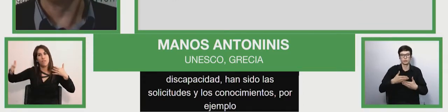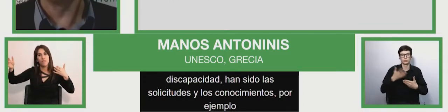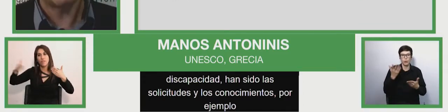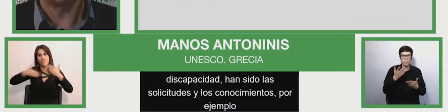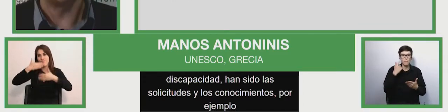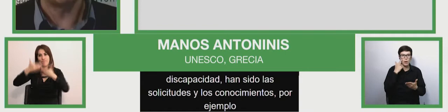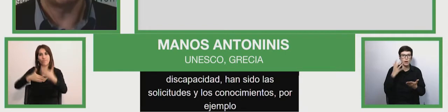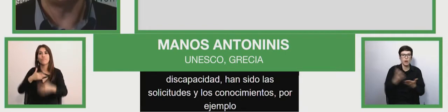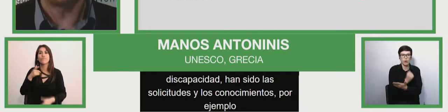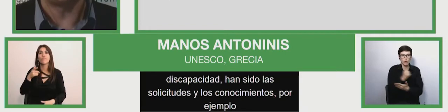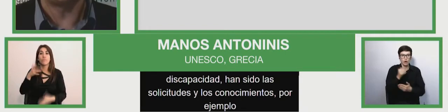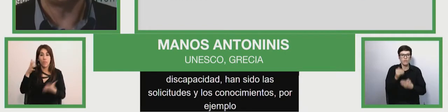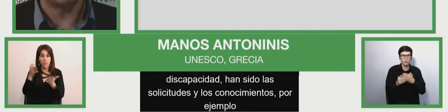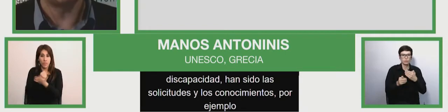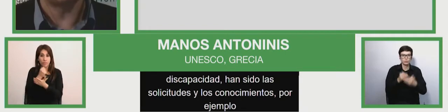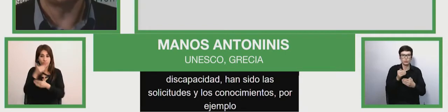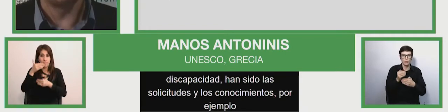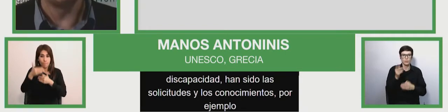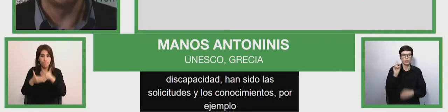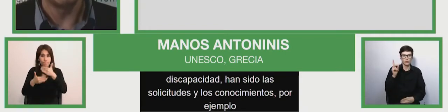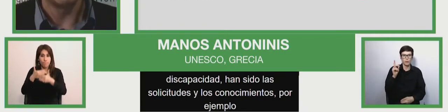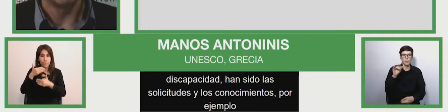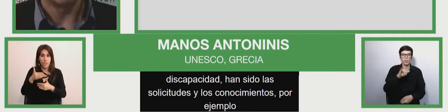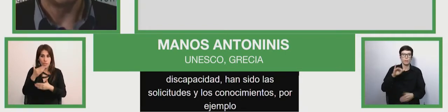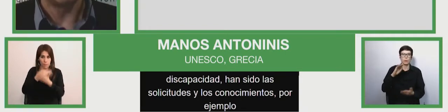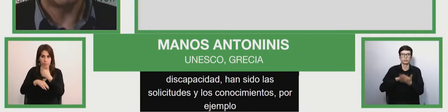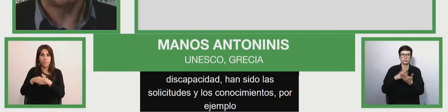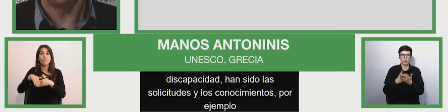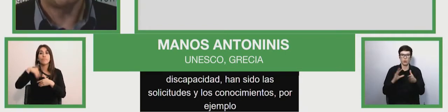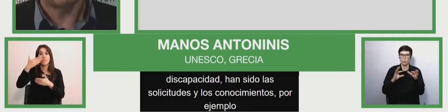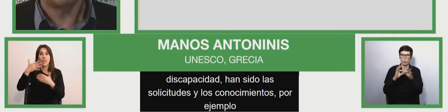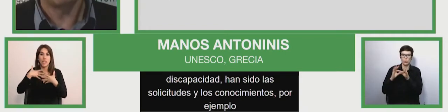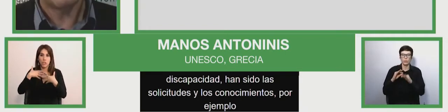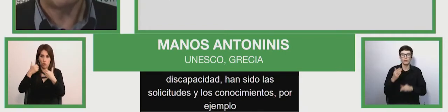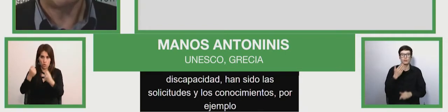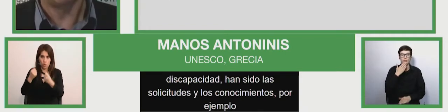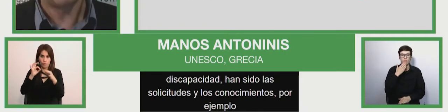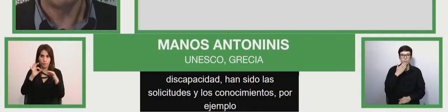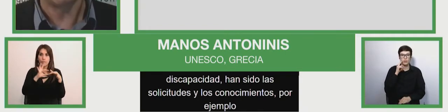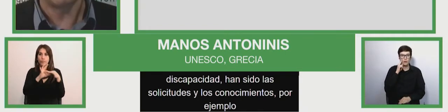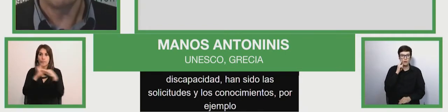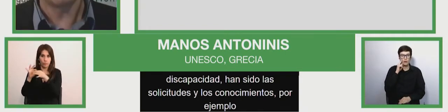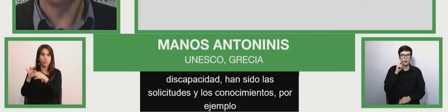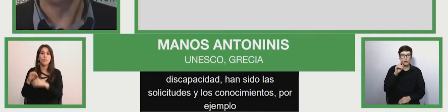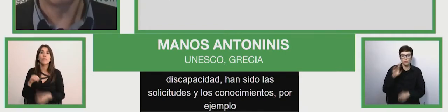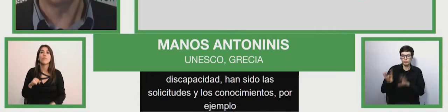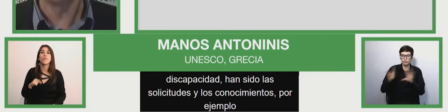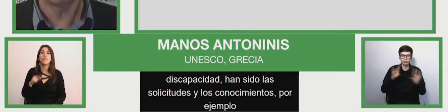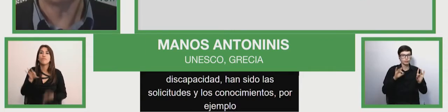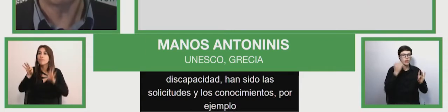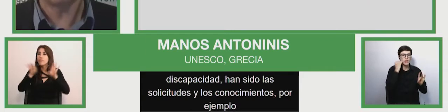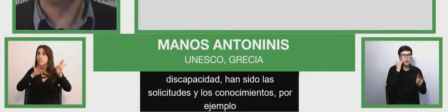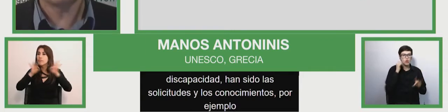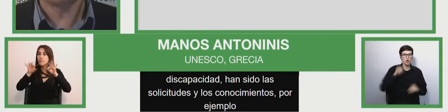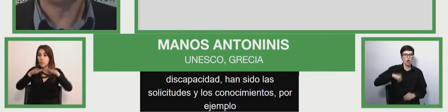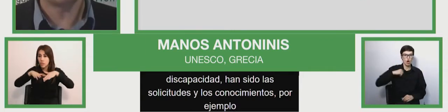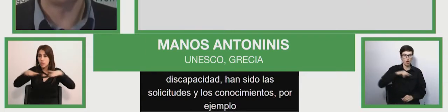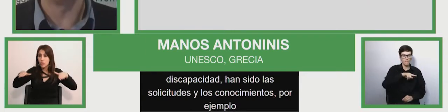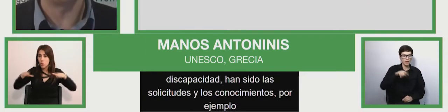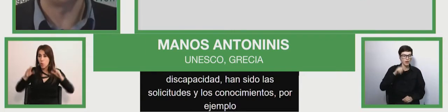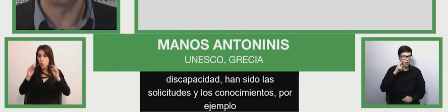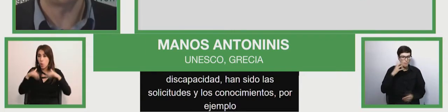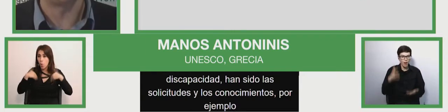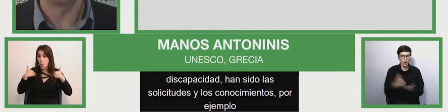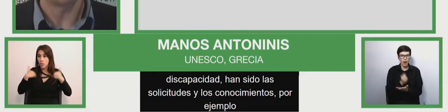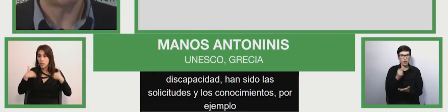disability and health. And the classification for children and young people have been fundamental from going from a model based on the